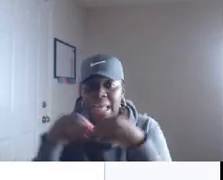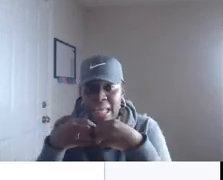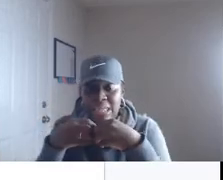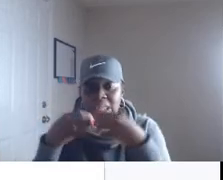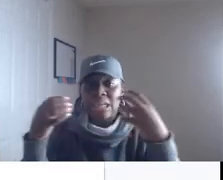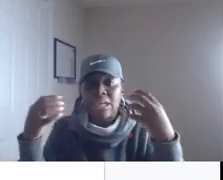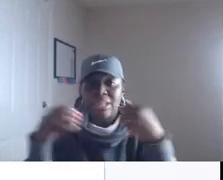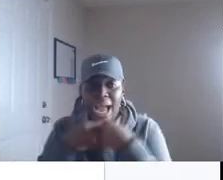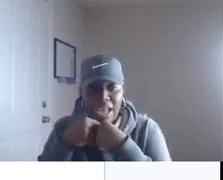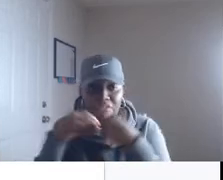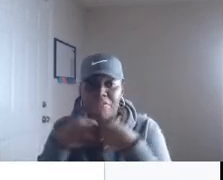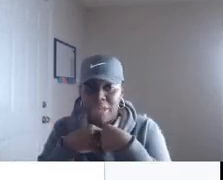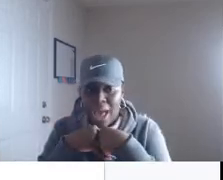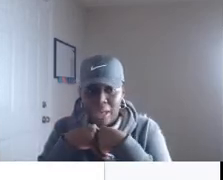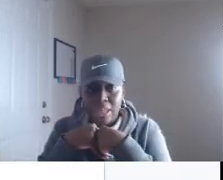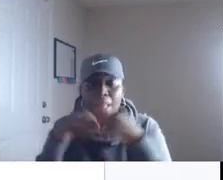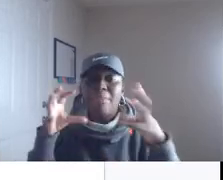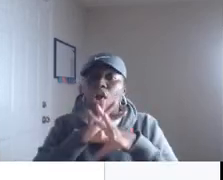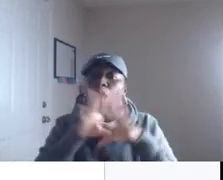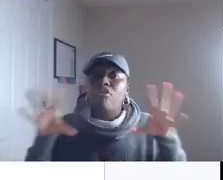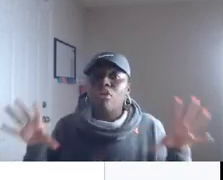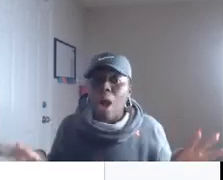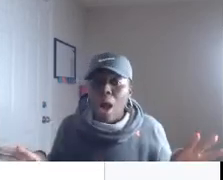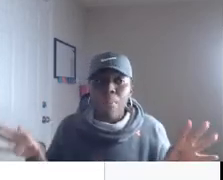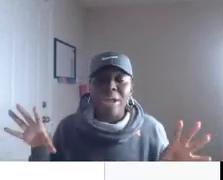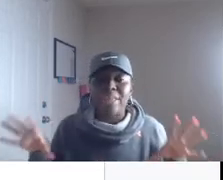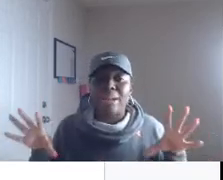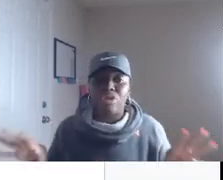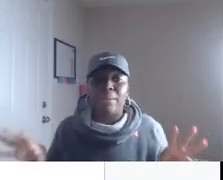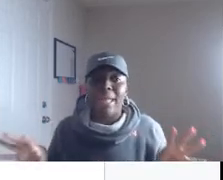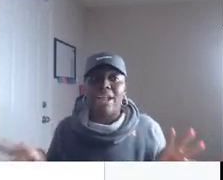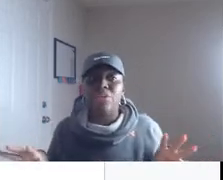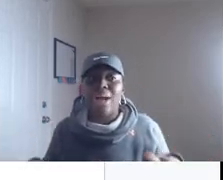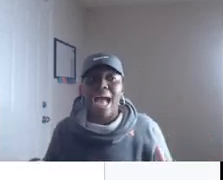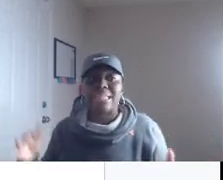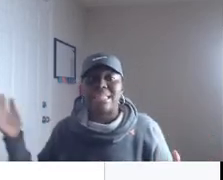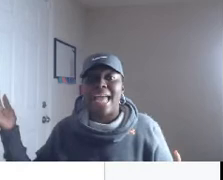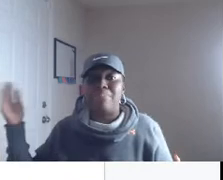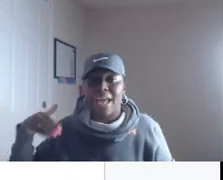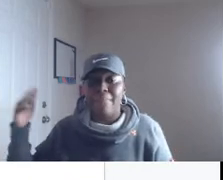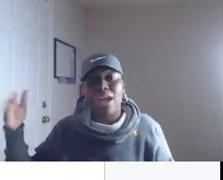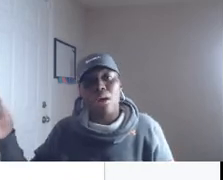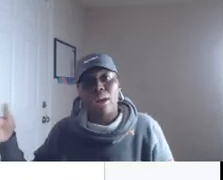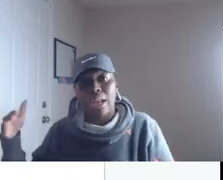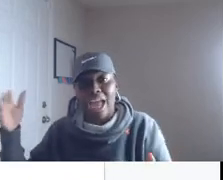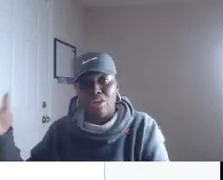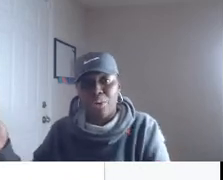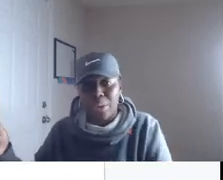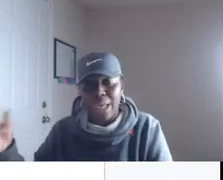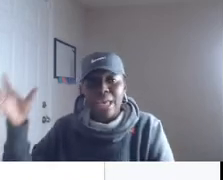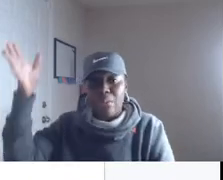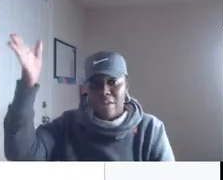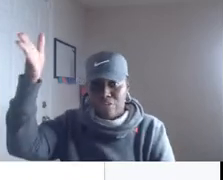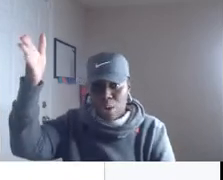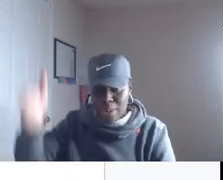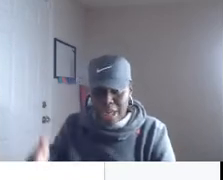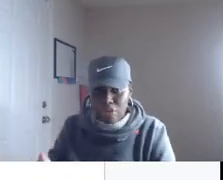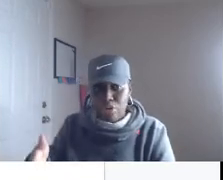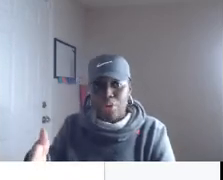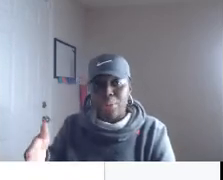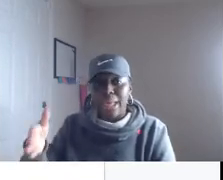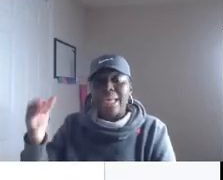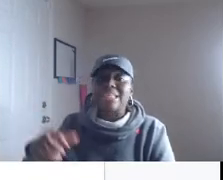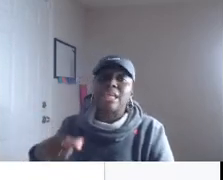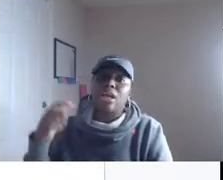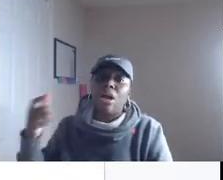is not a 50 but the overall point that i'm trying to make care of you guys is that becoming an online notary if you're a